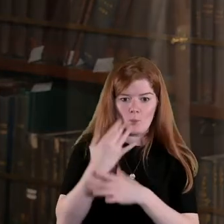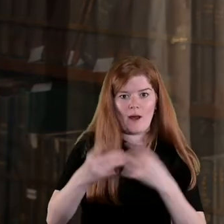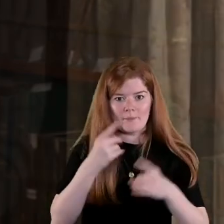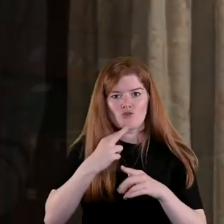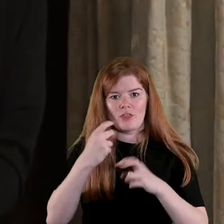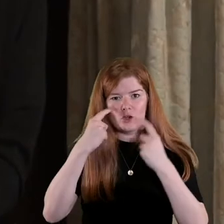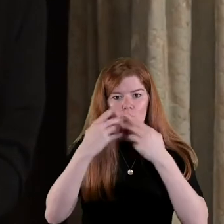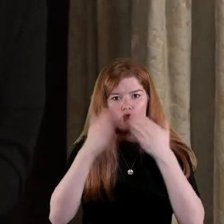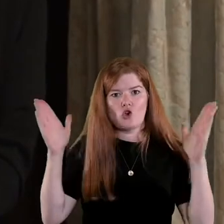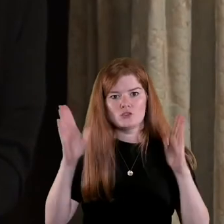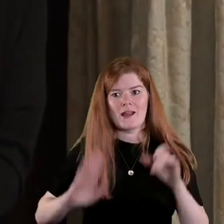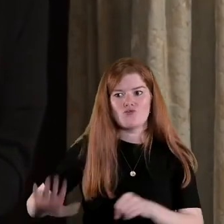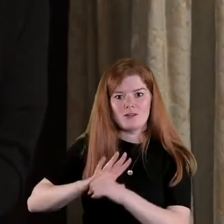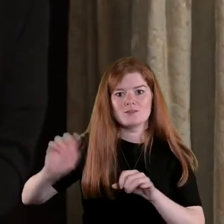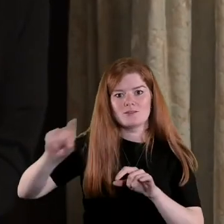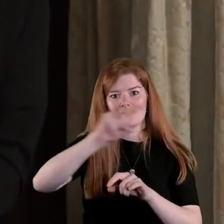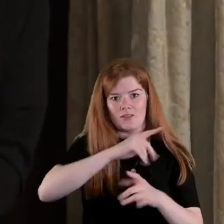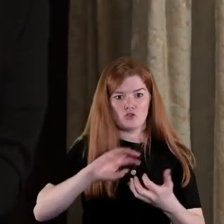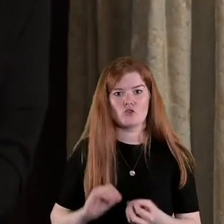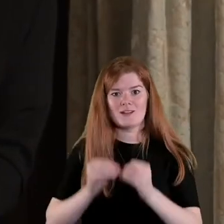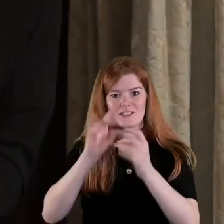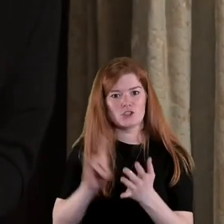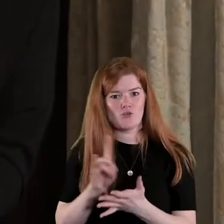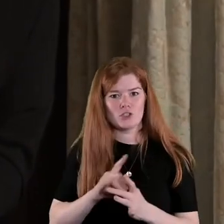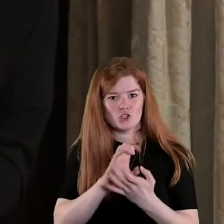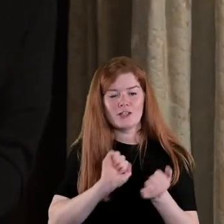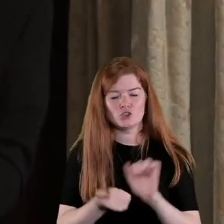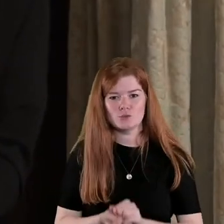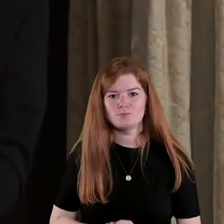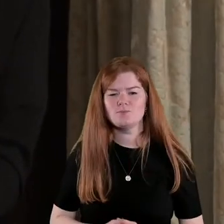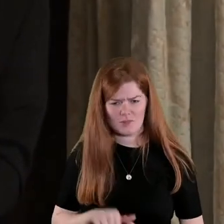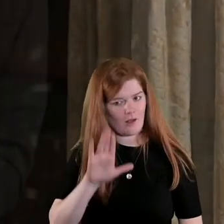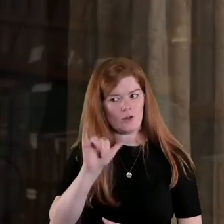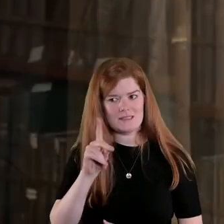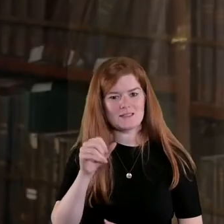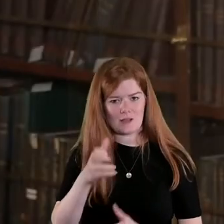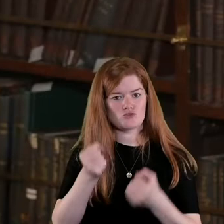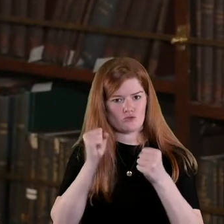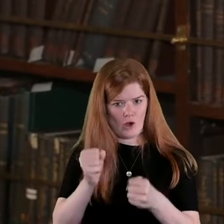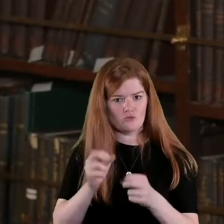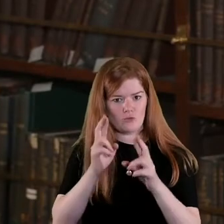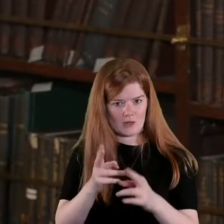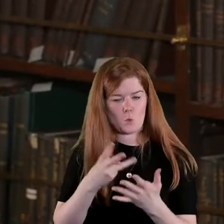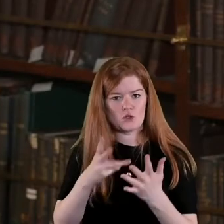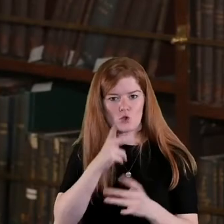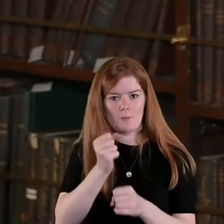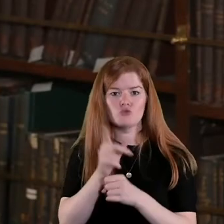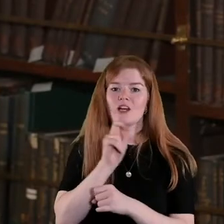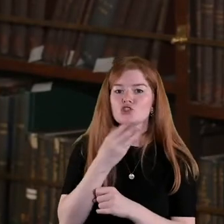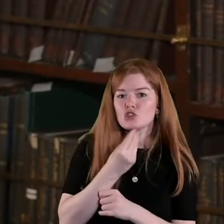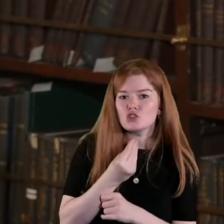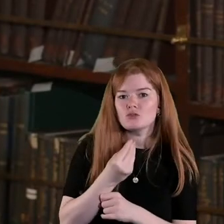forces which are creating historical change and Linda that's very much the case when you look at gender and you look at